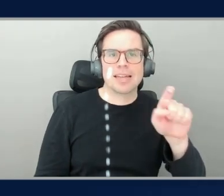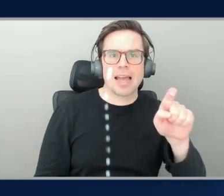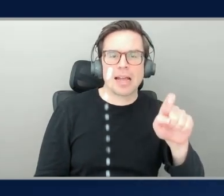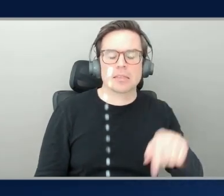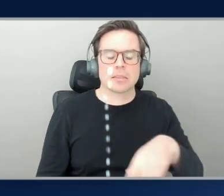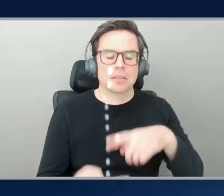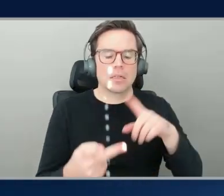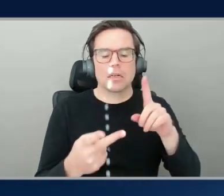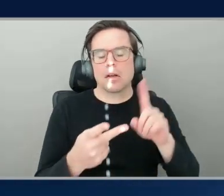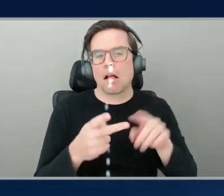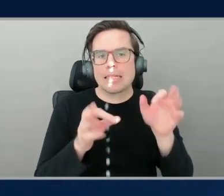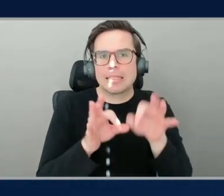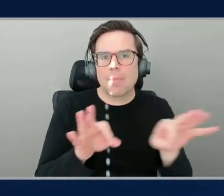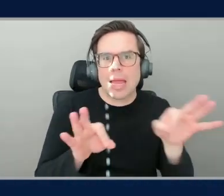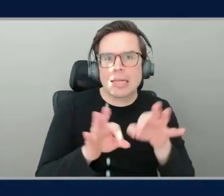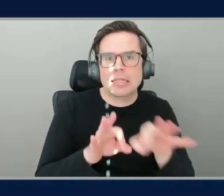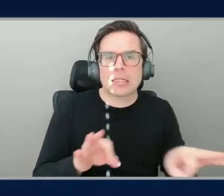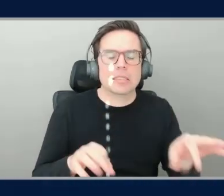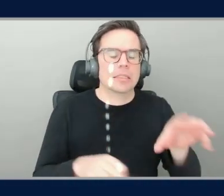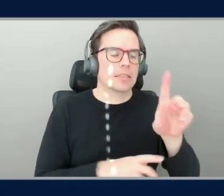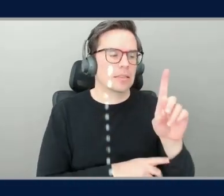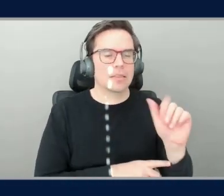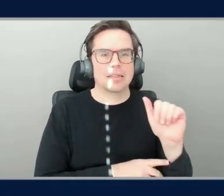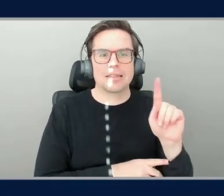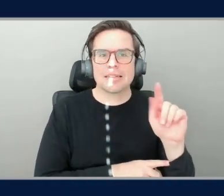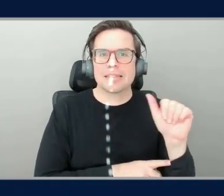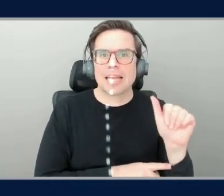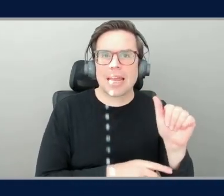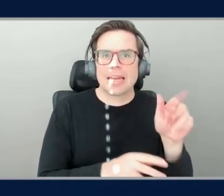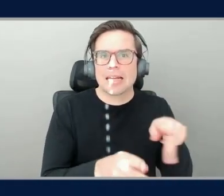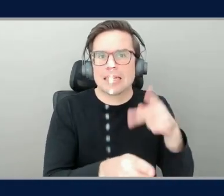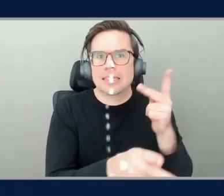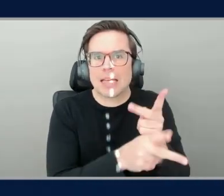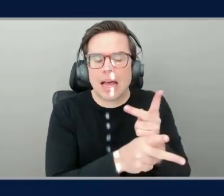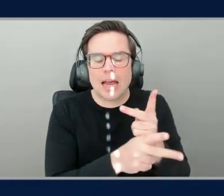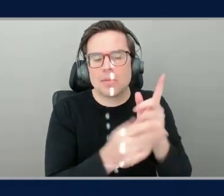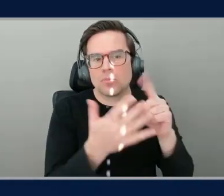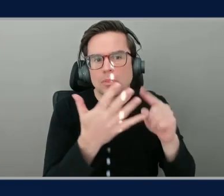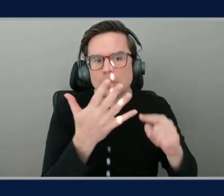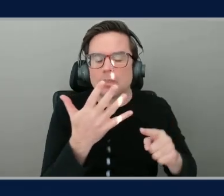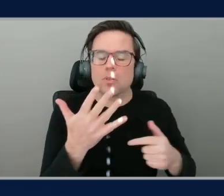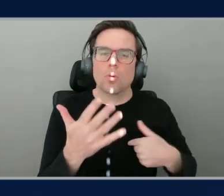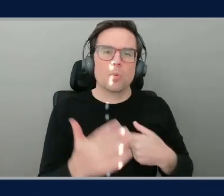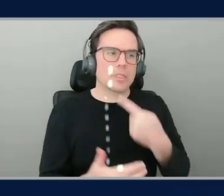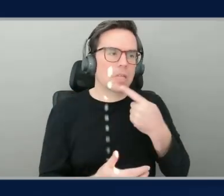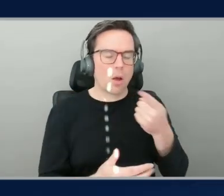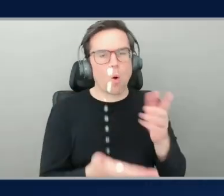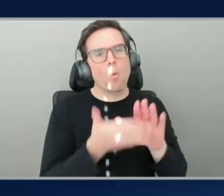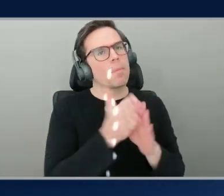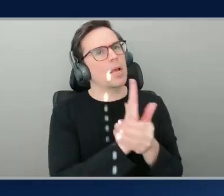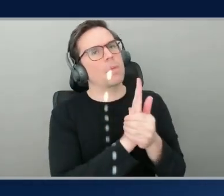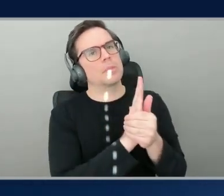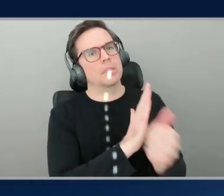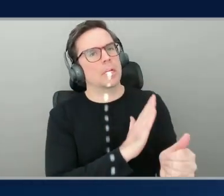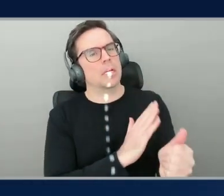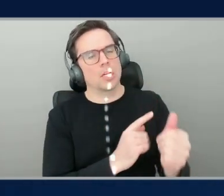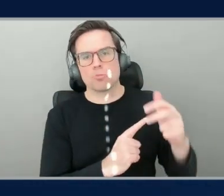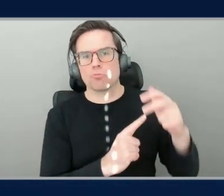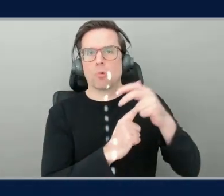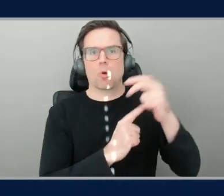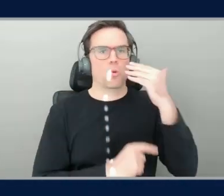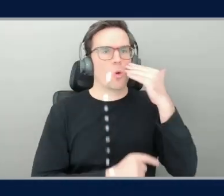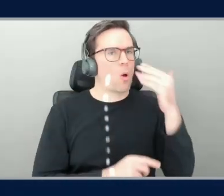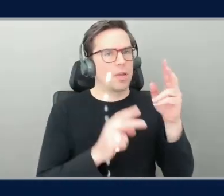standard libraries of our programming language that we use, and we say, let's become incredibly good at knowing that vocabulary and using it to communicate